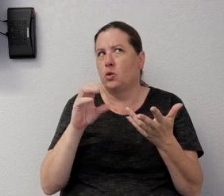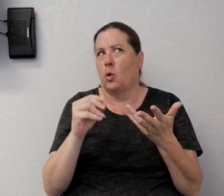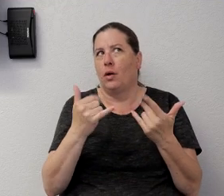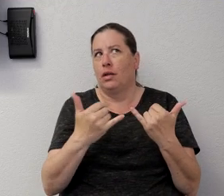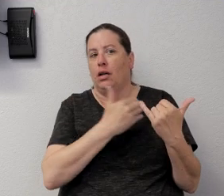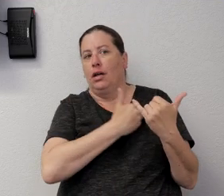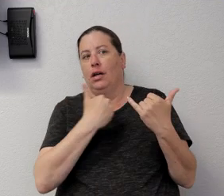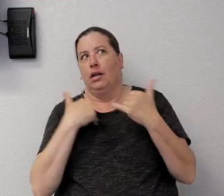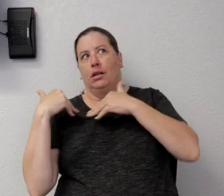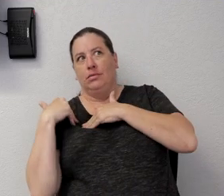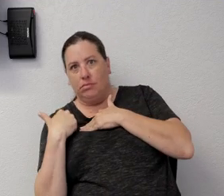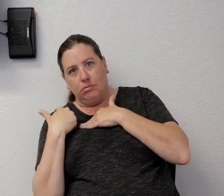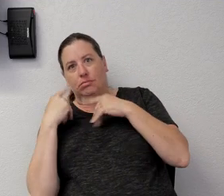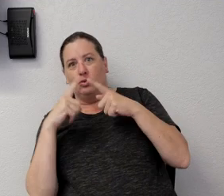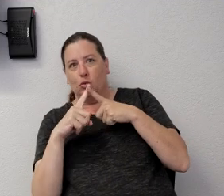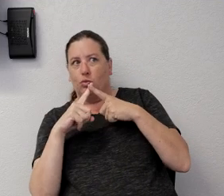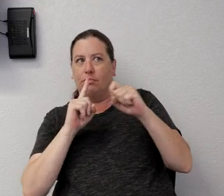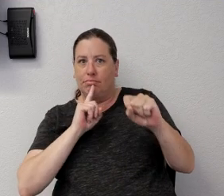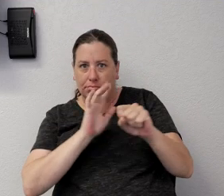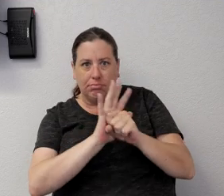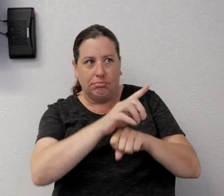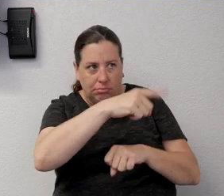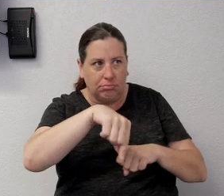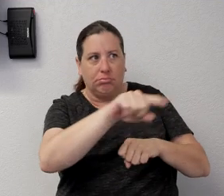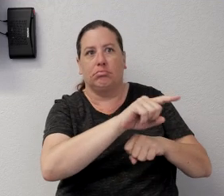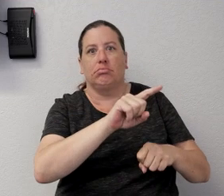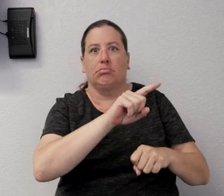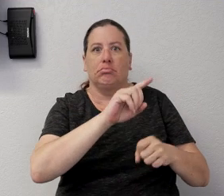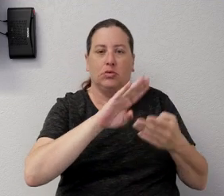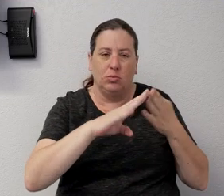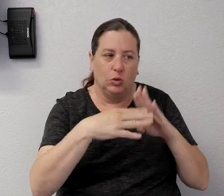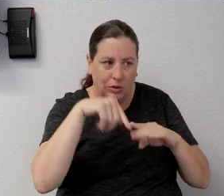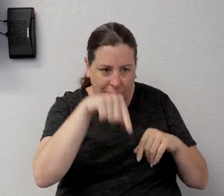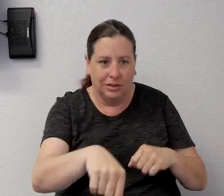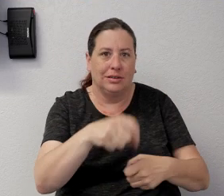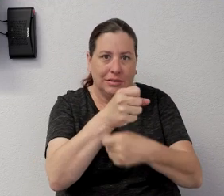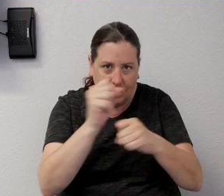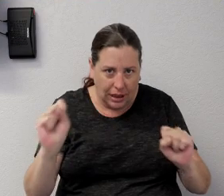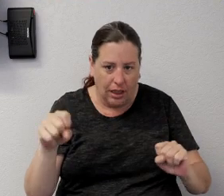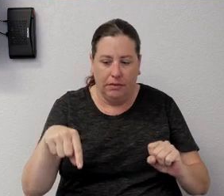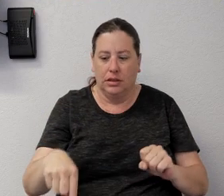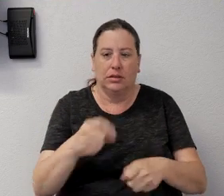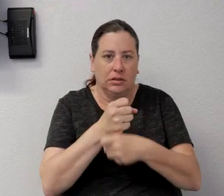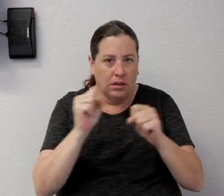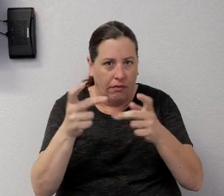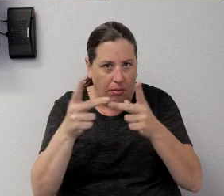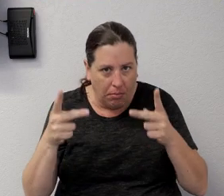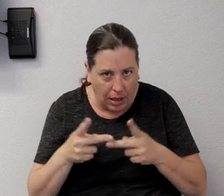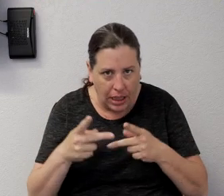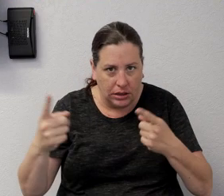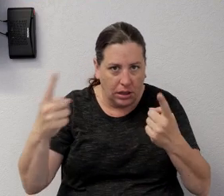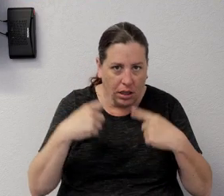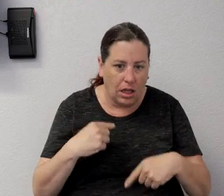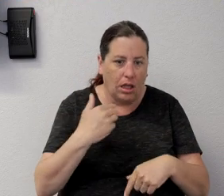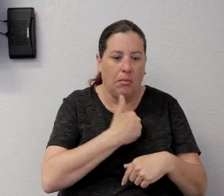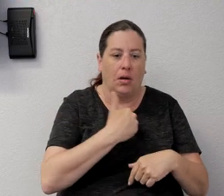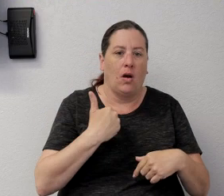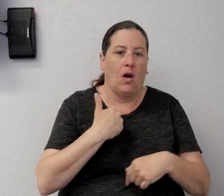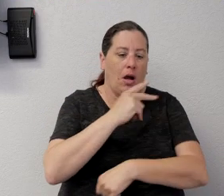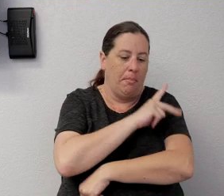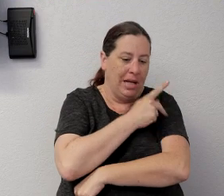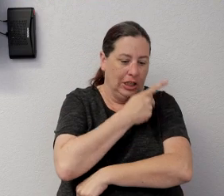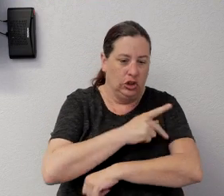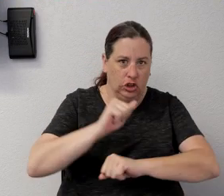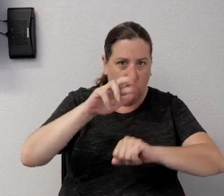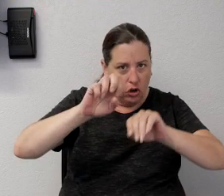to reassure the community that we're safe, this is a safe place to come, and that, you our patients are segregated. You know, our